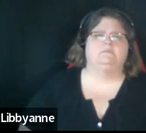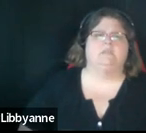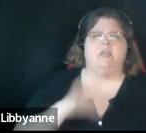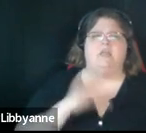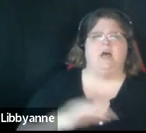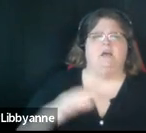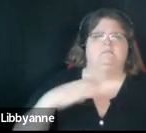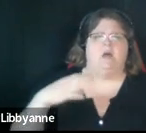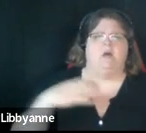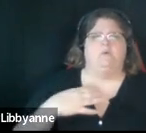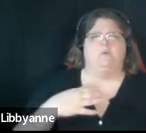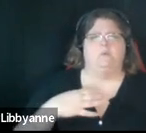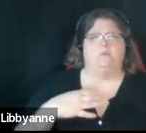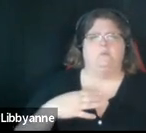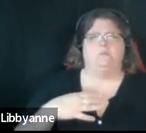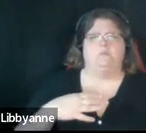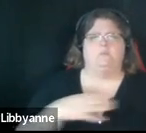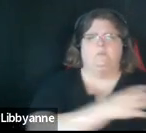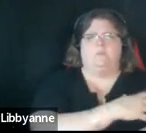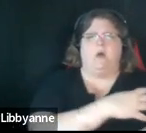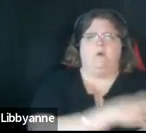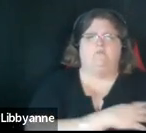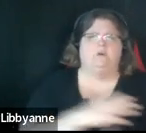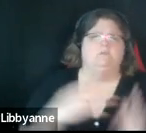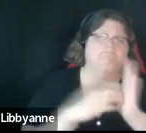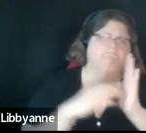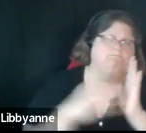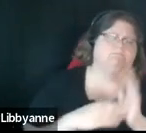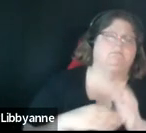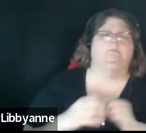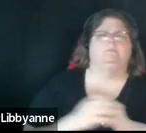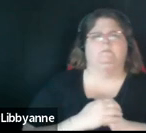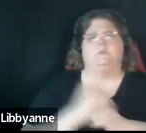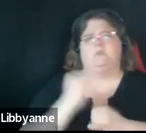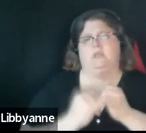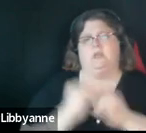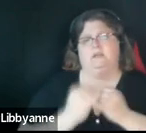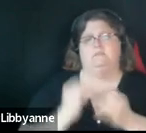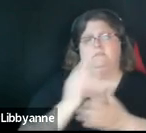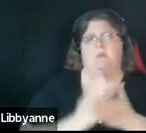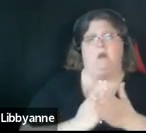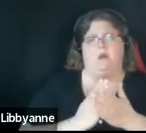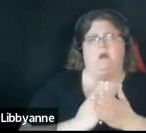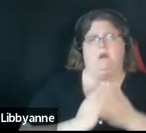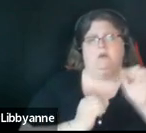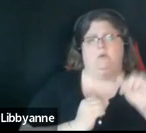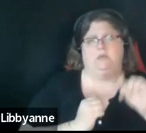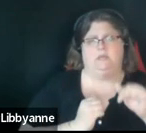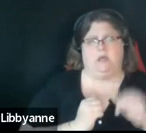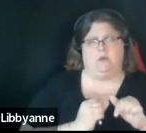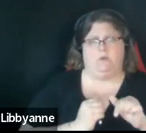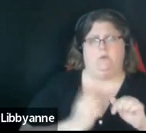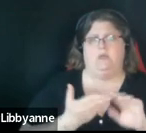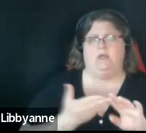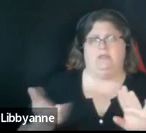i really loved it um so the last piece on this document annie um are things that i don't